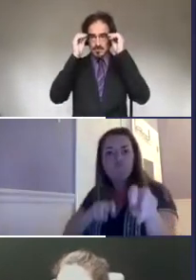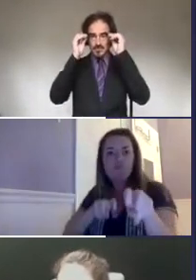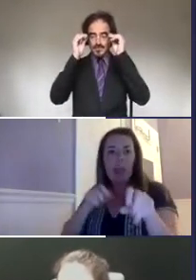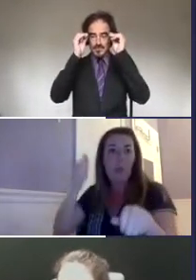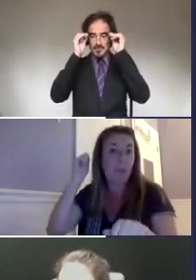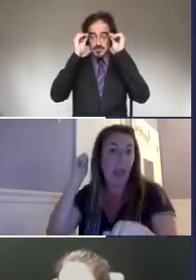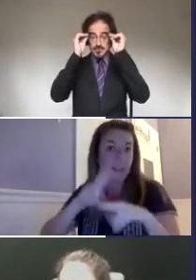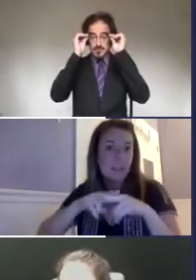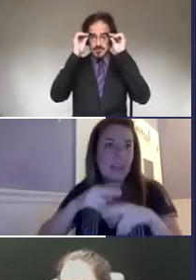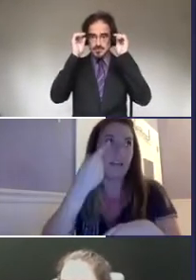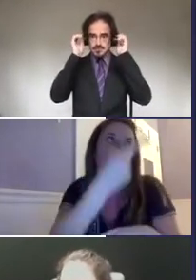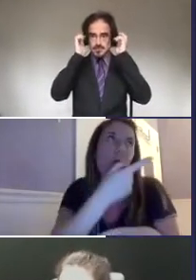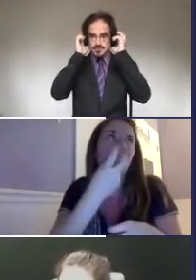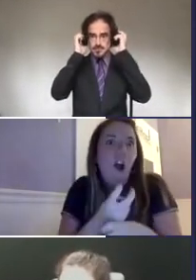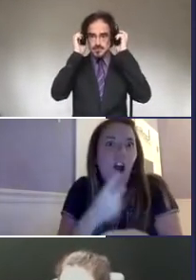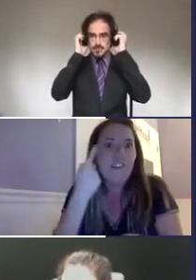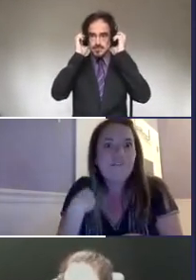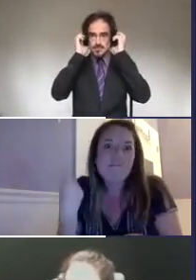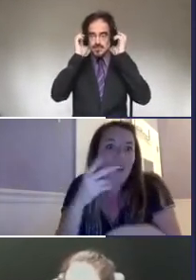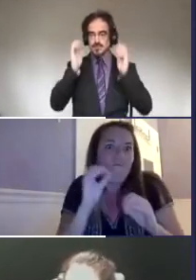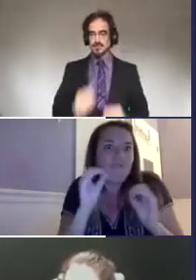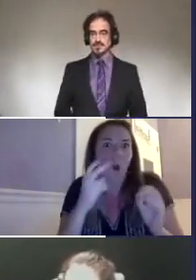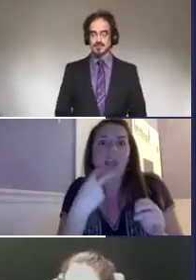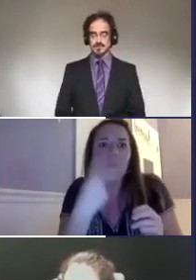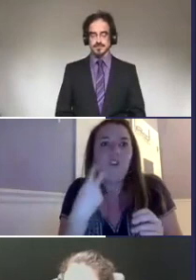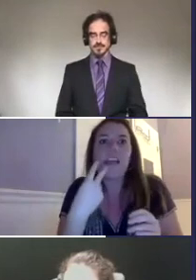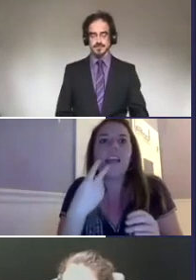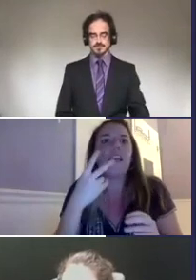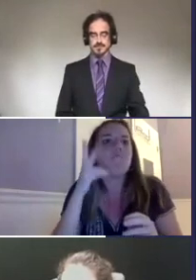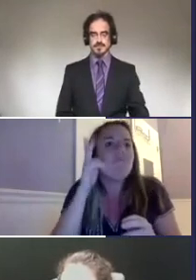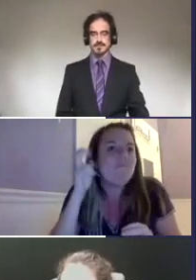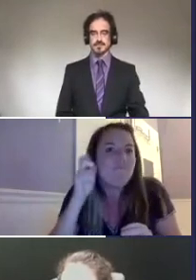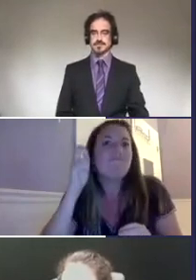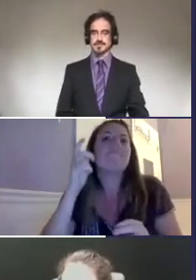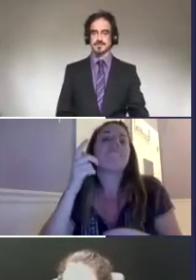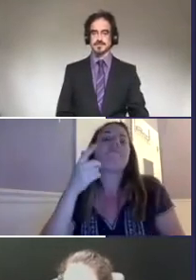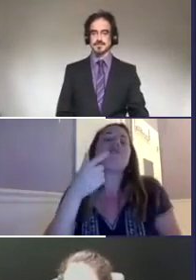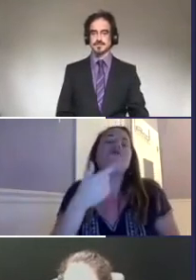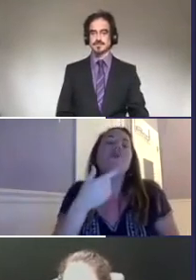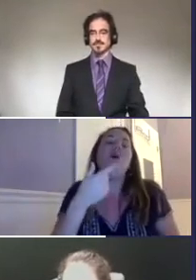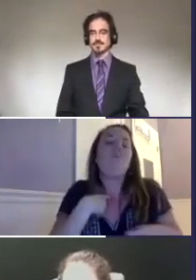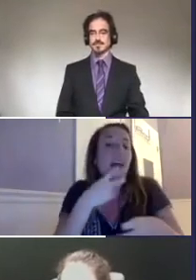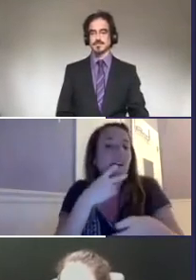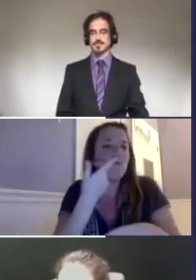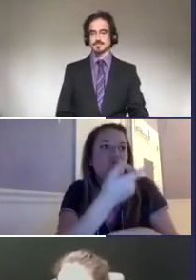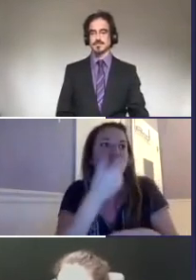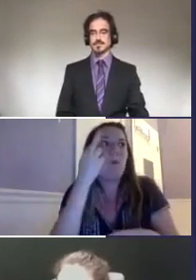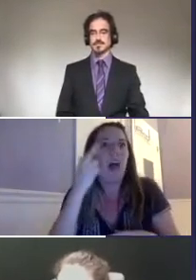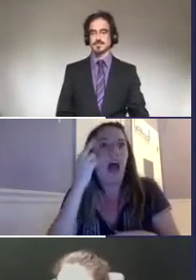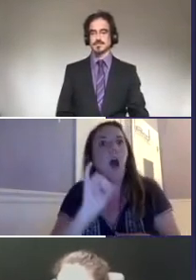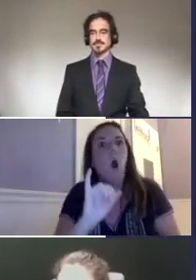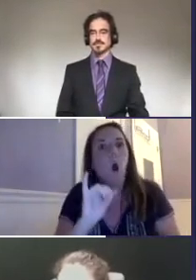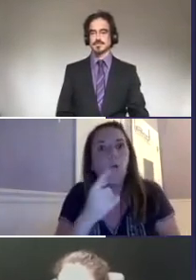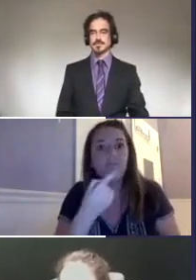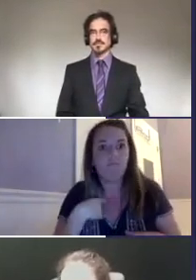me and I was sitting in the back, back seat. And obviously it's hard for me because I can't lip read in the back seat. I can't hear what they're talking about.